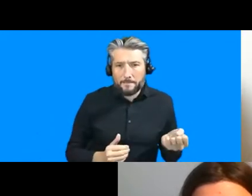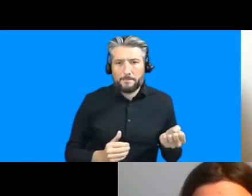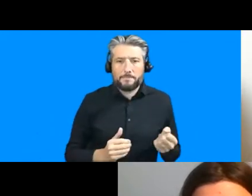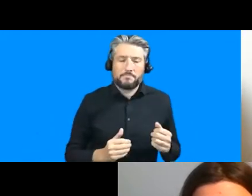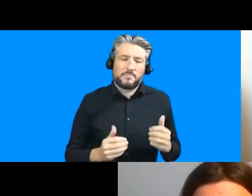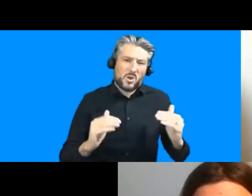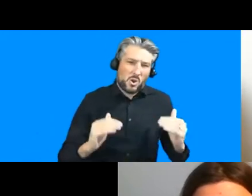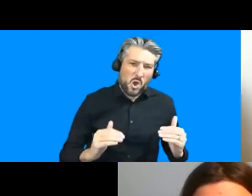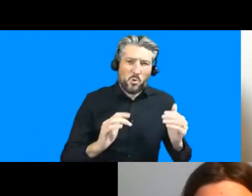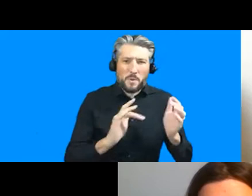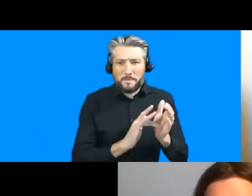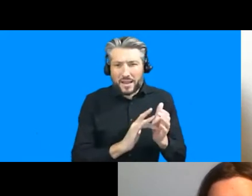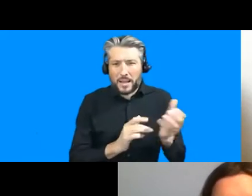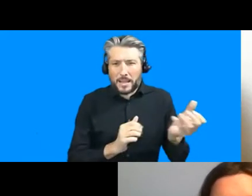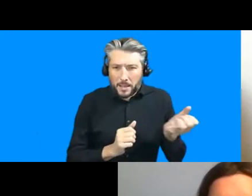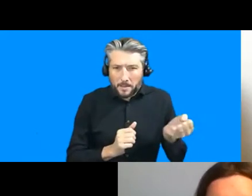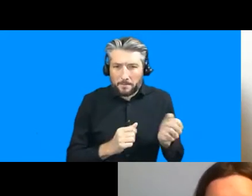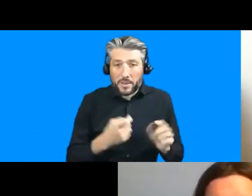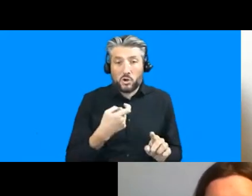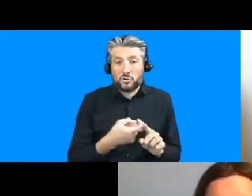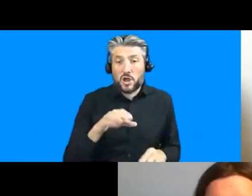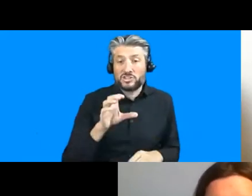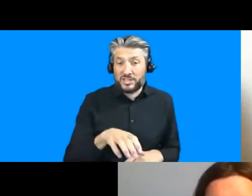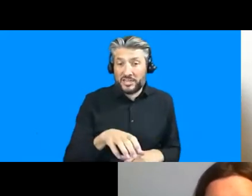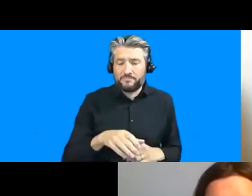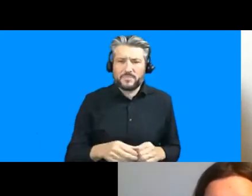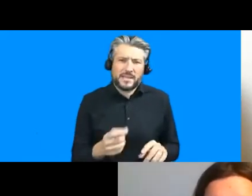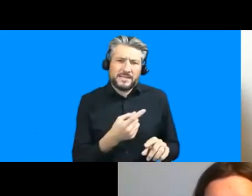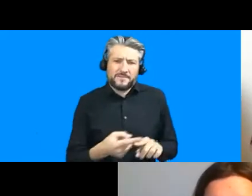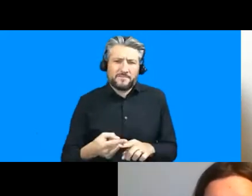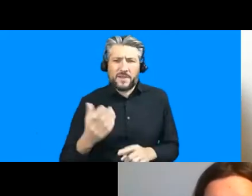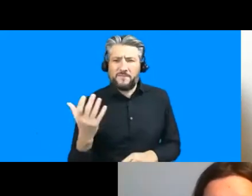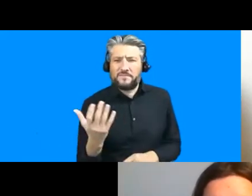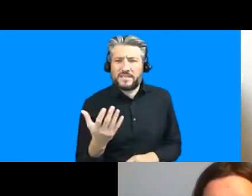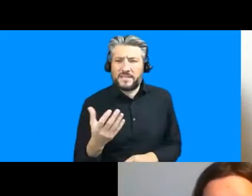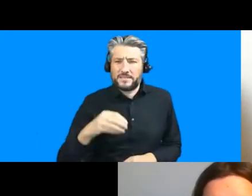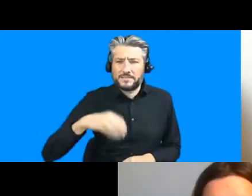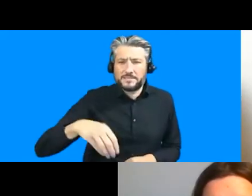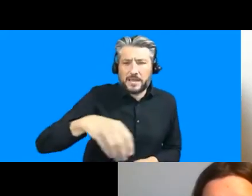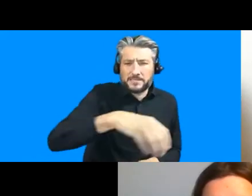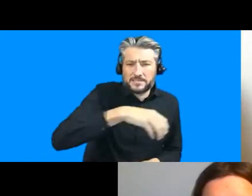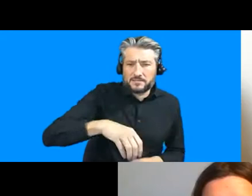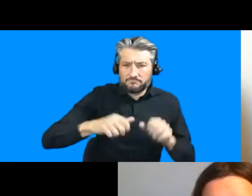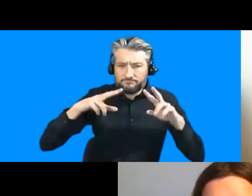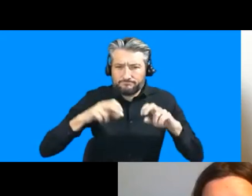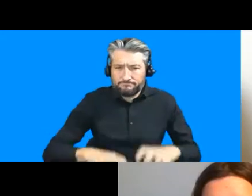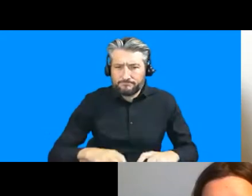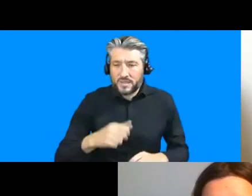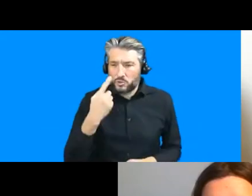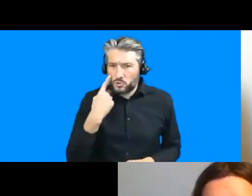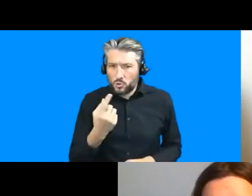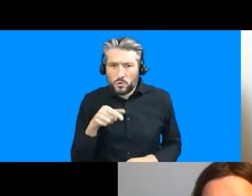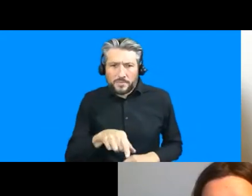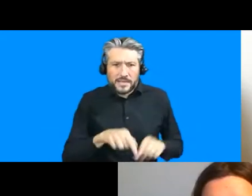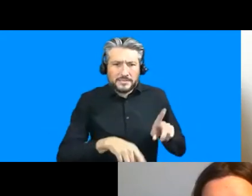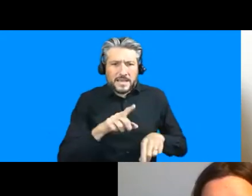and and we worked in about 15 different study sites and we also looked at at resettlement dynamics and across the